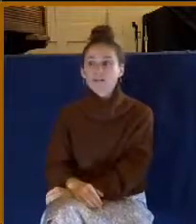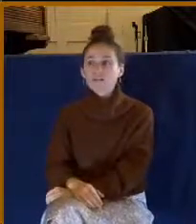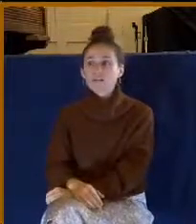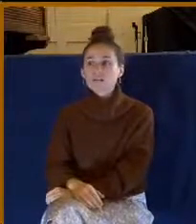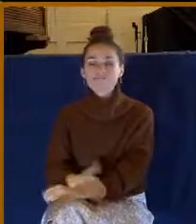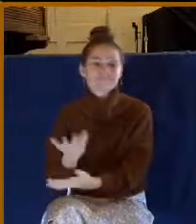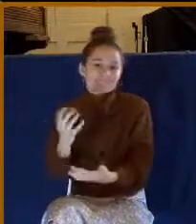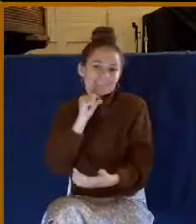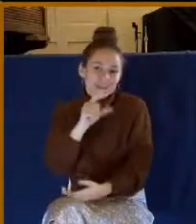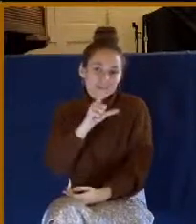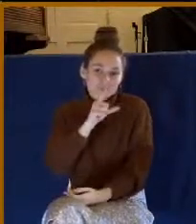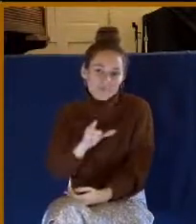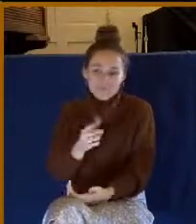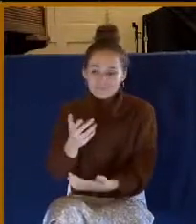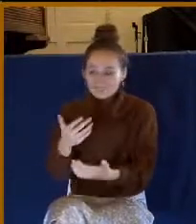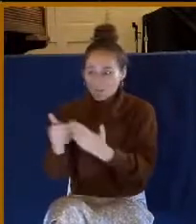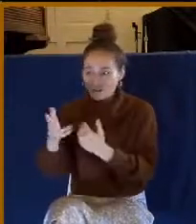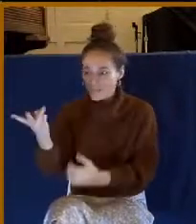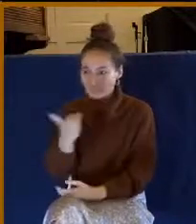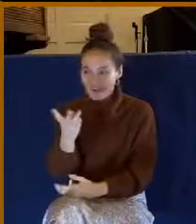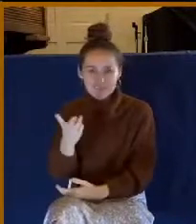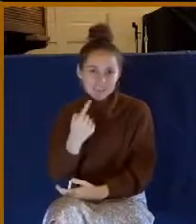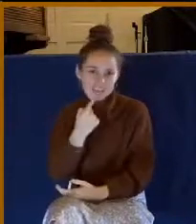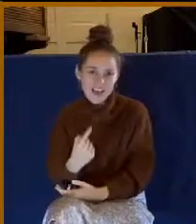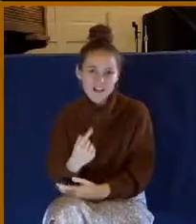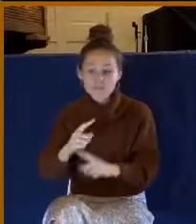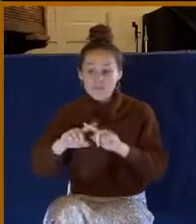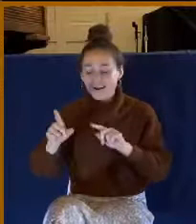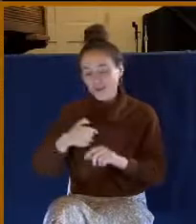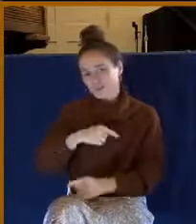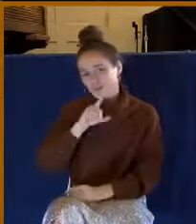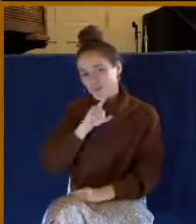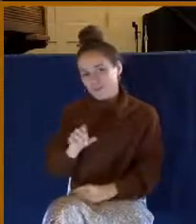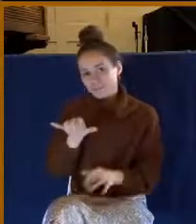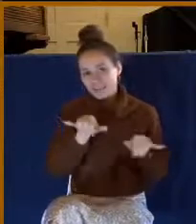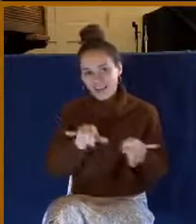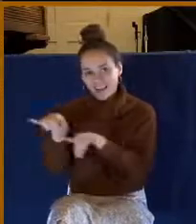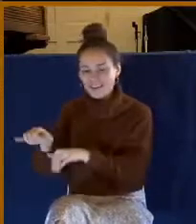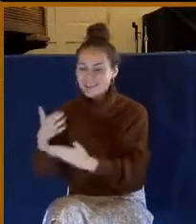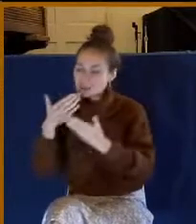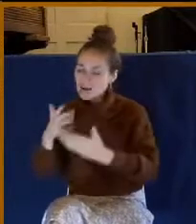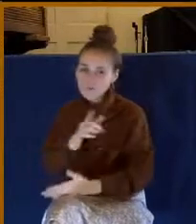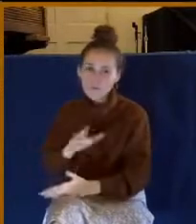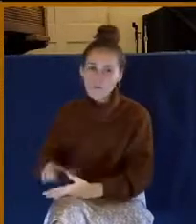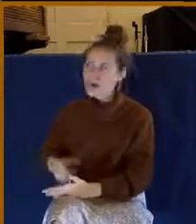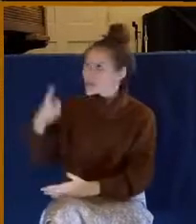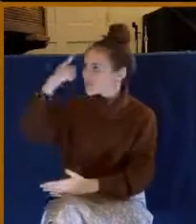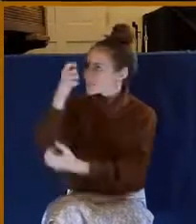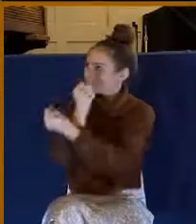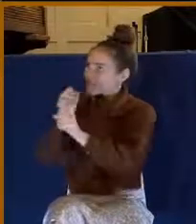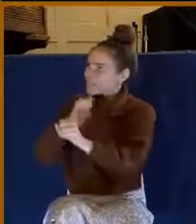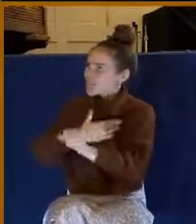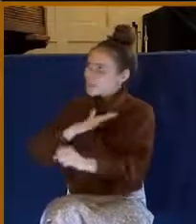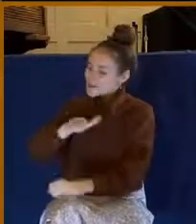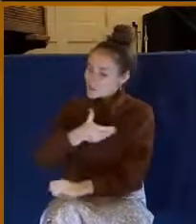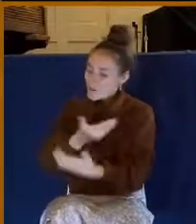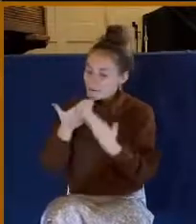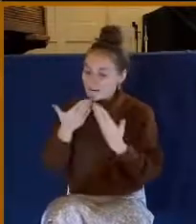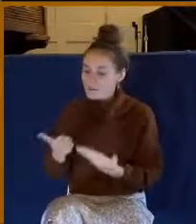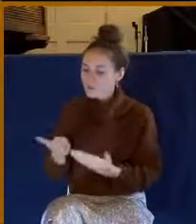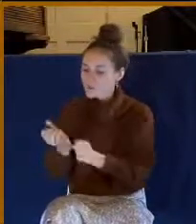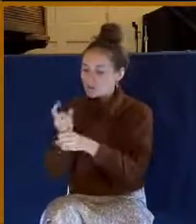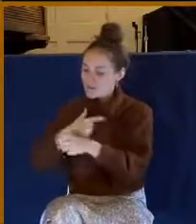something like, thank you, Lord, for saving my soul. Thank you, Lord, for making me whole. Yeah, we can be thankful to God